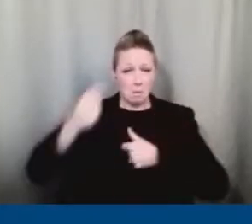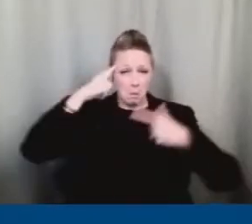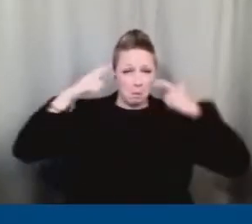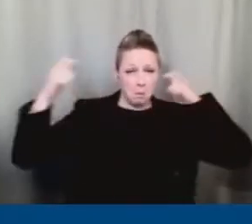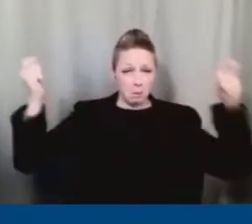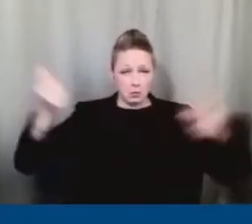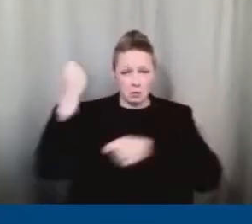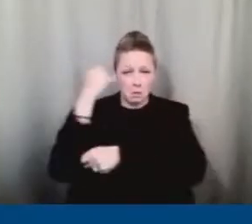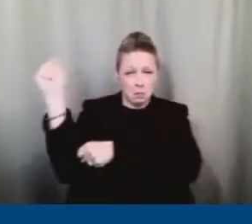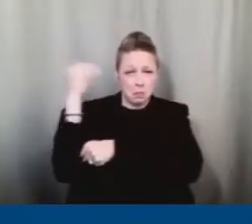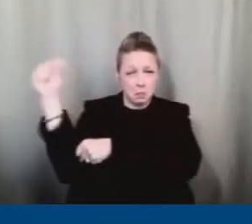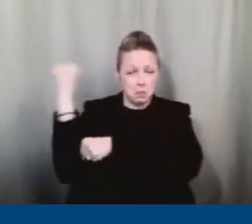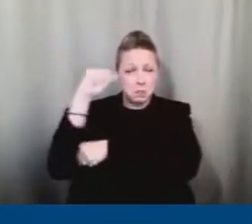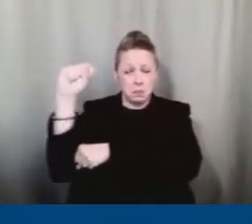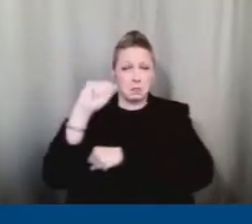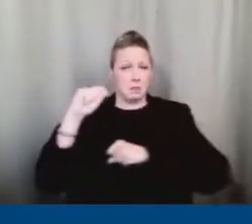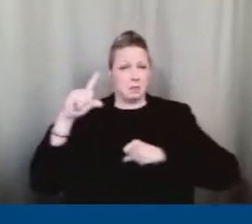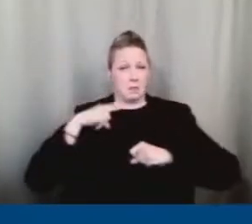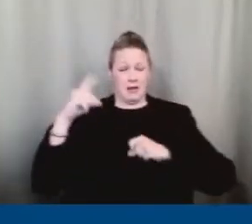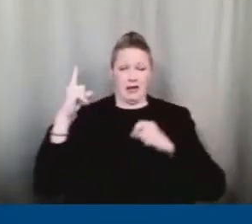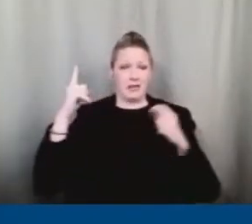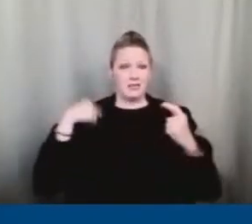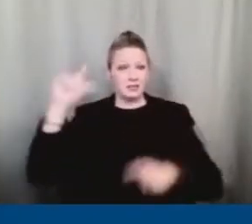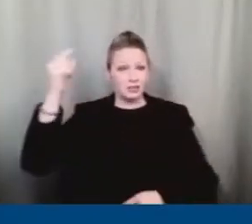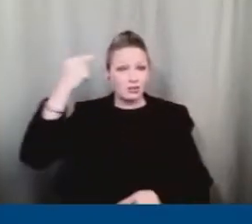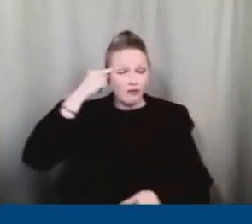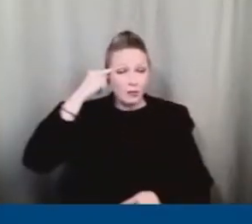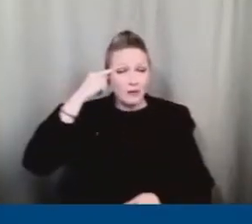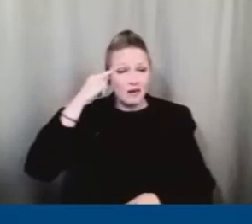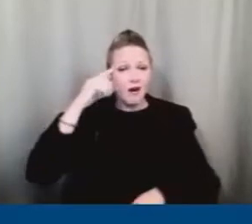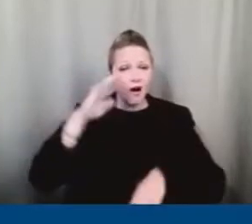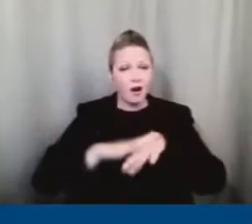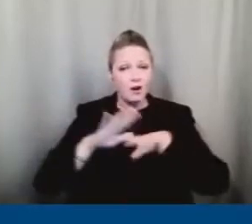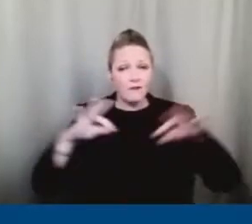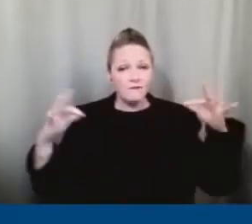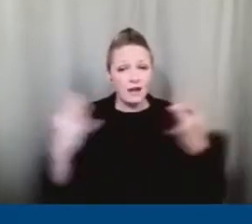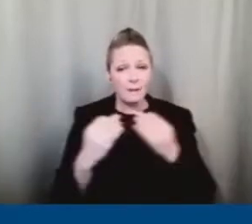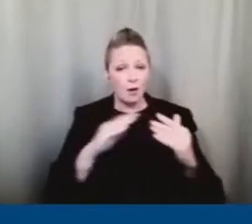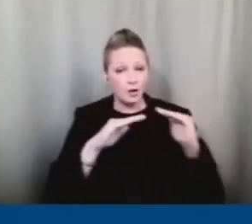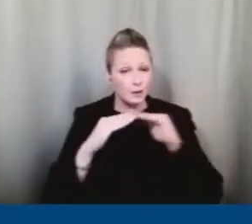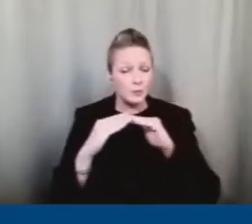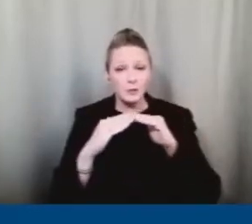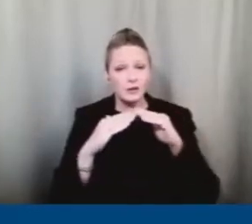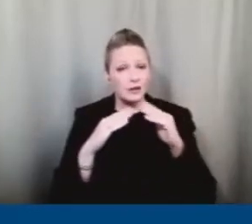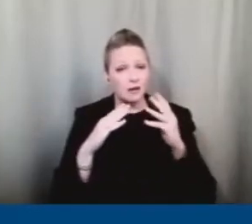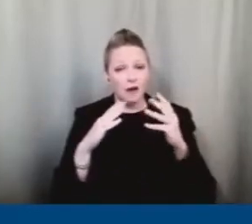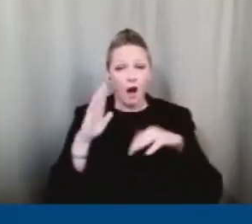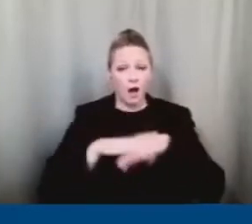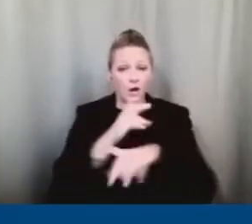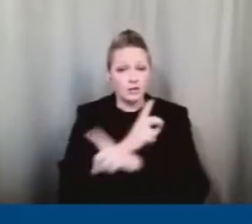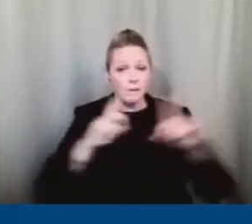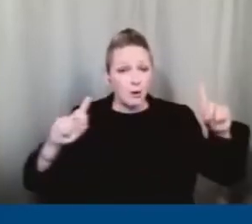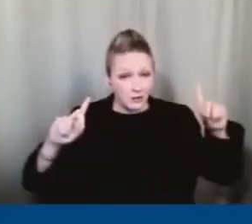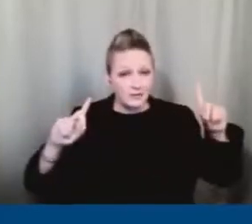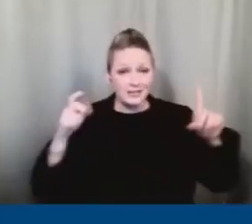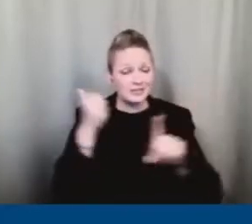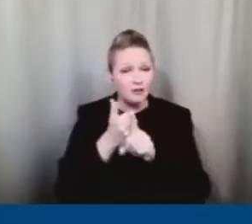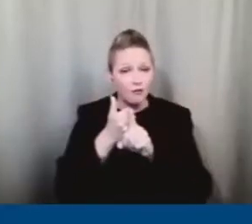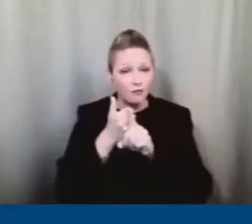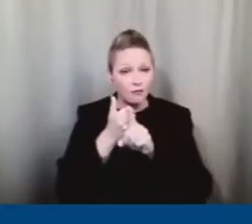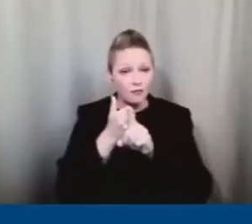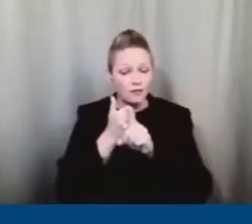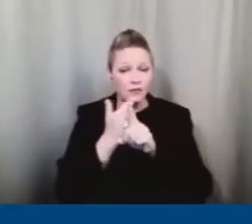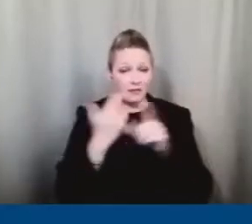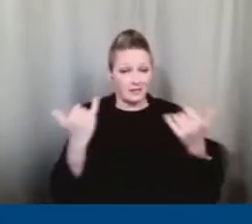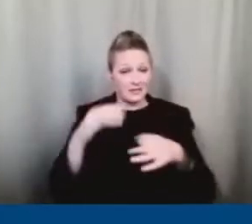authoritarian assaults by this government on our families, on our communities, on our democracy itself, so that this election is